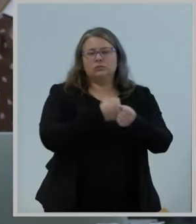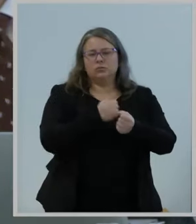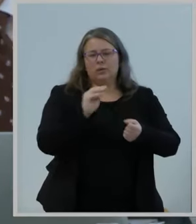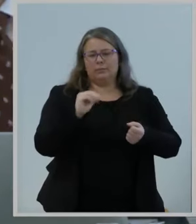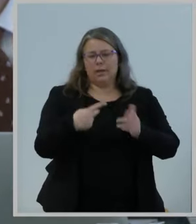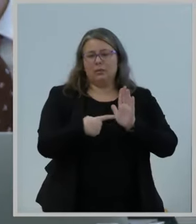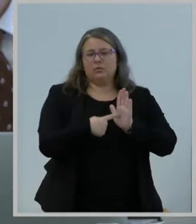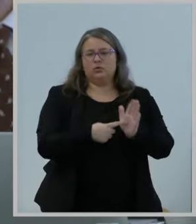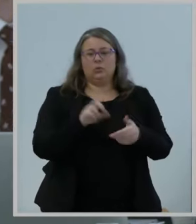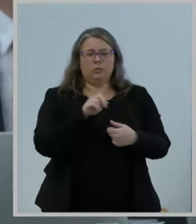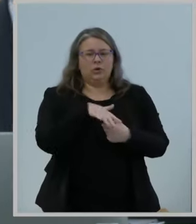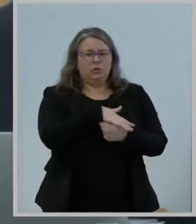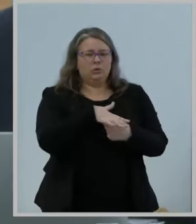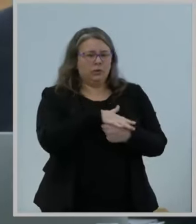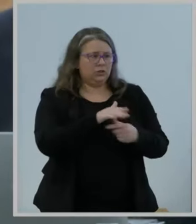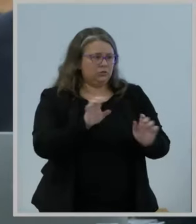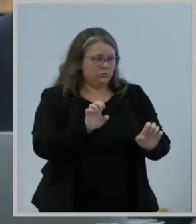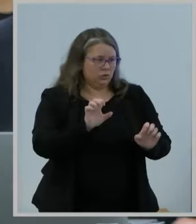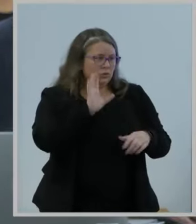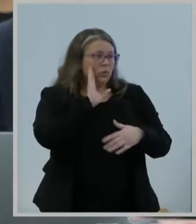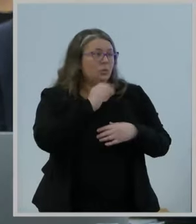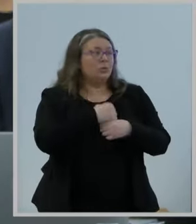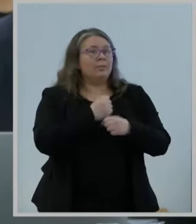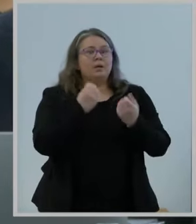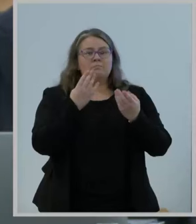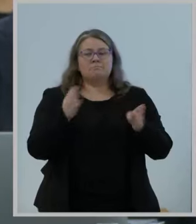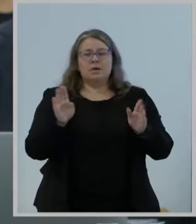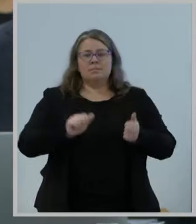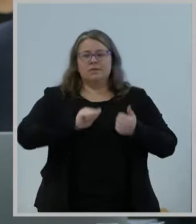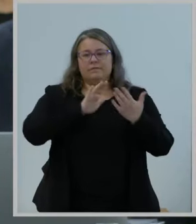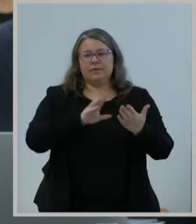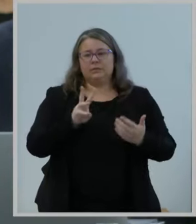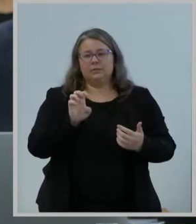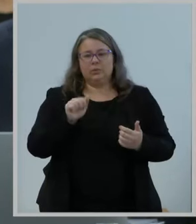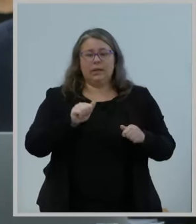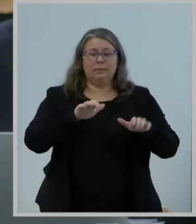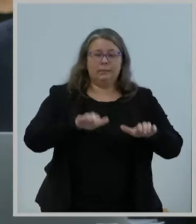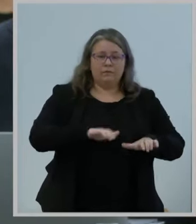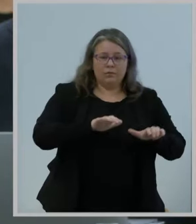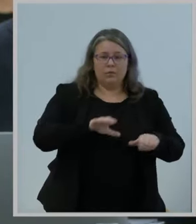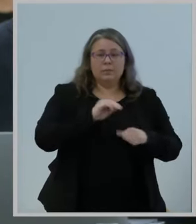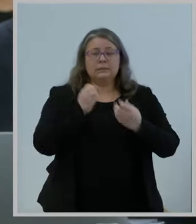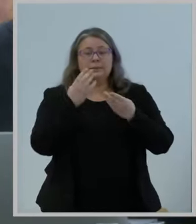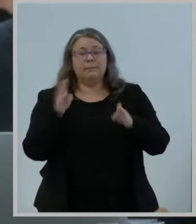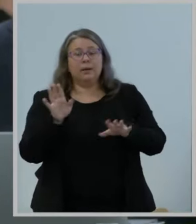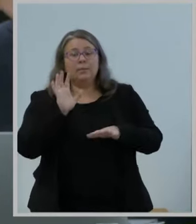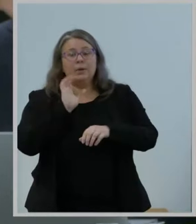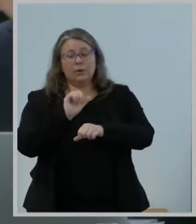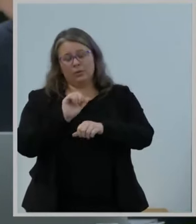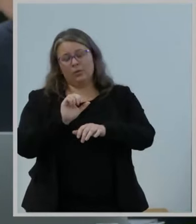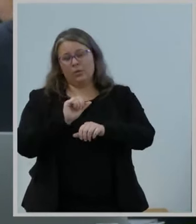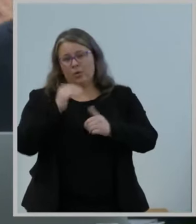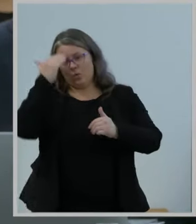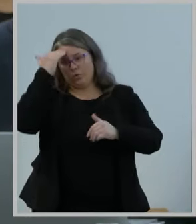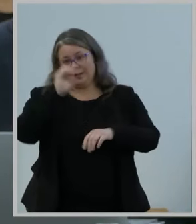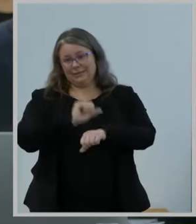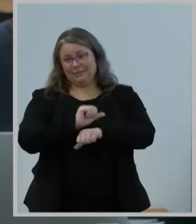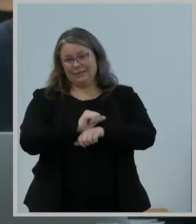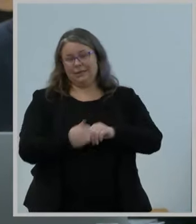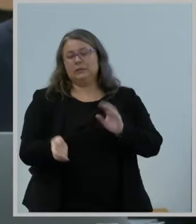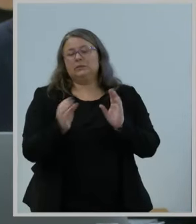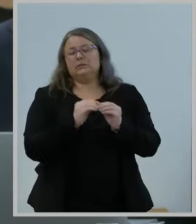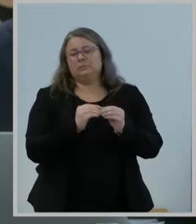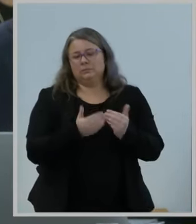making it easier to conduct public-facing WEA performance and public awareness tests, and providing alert